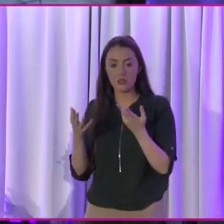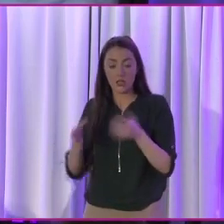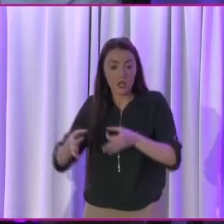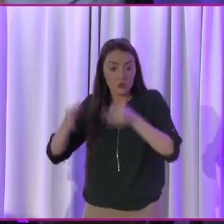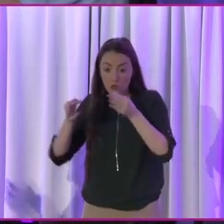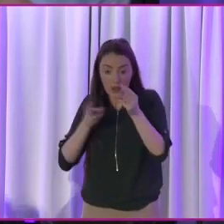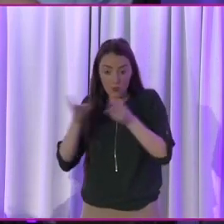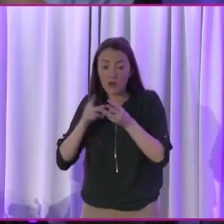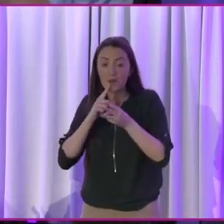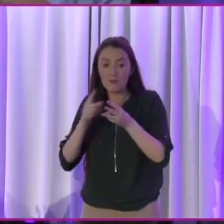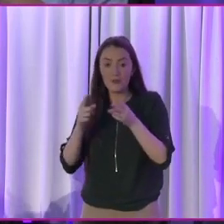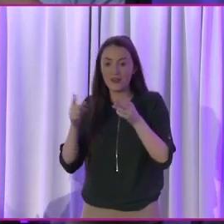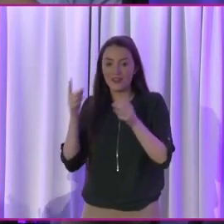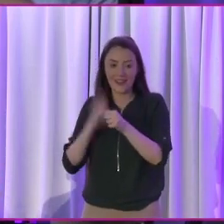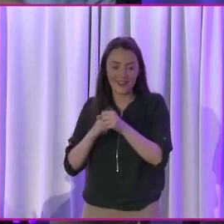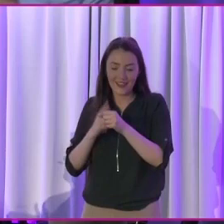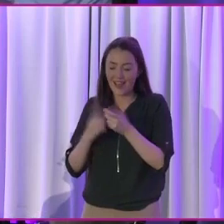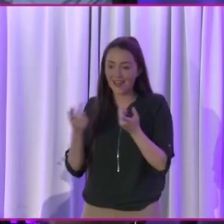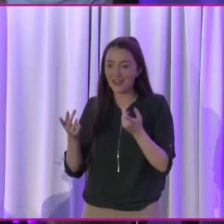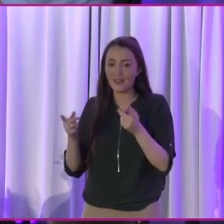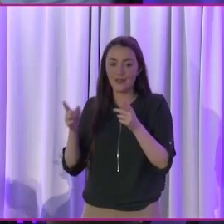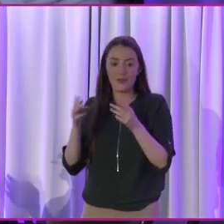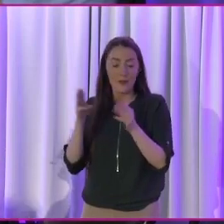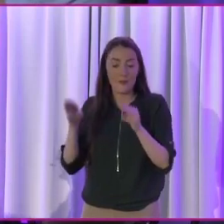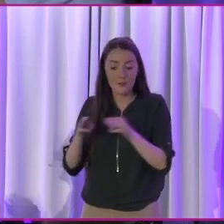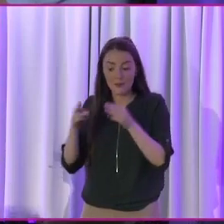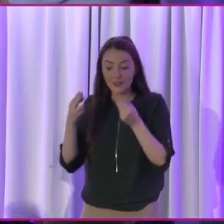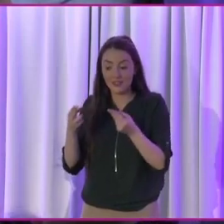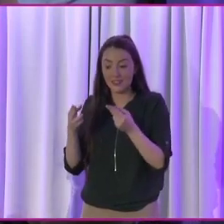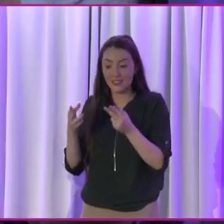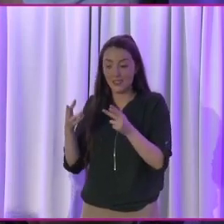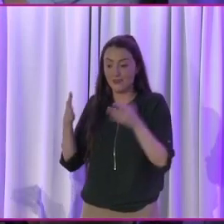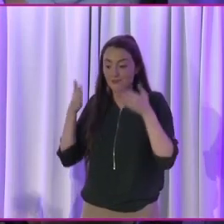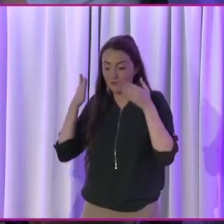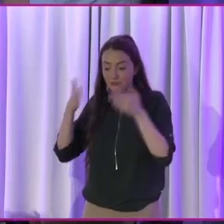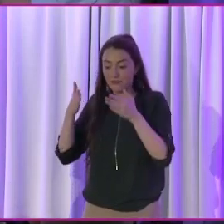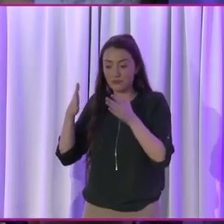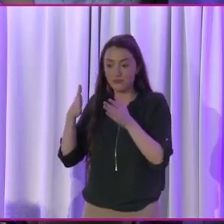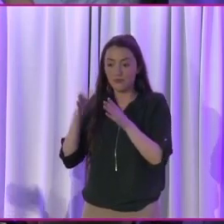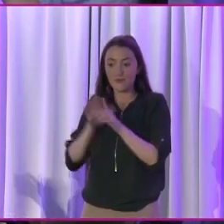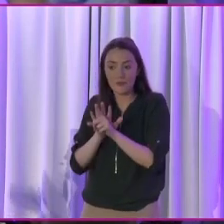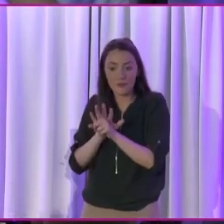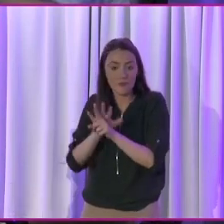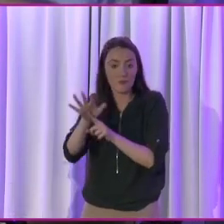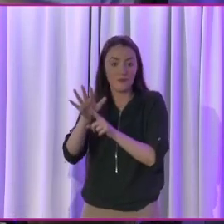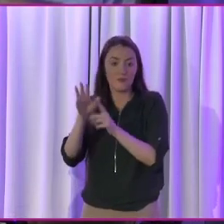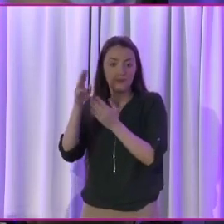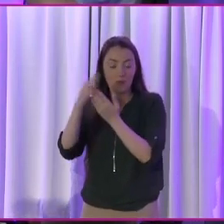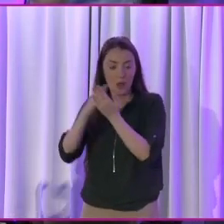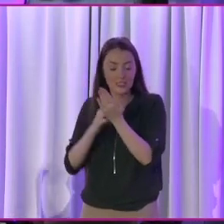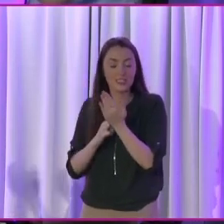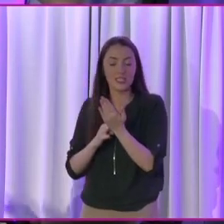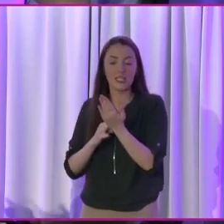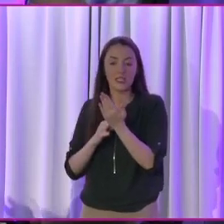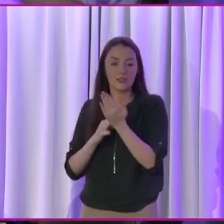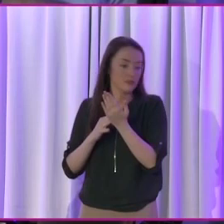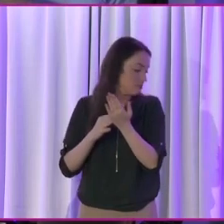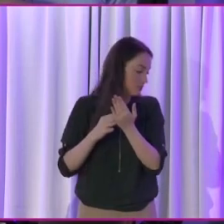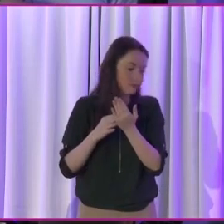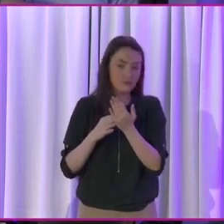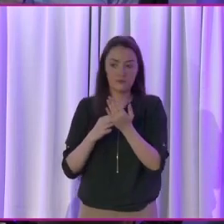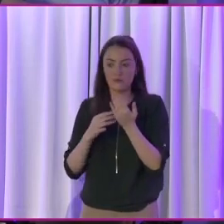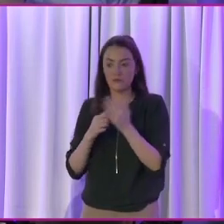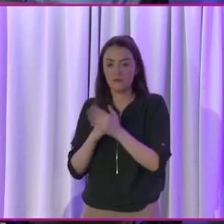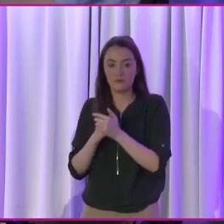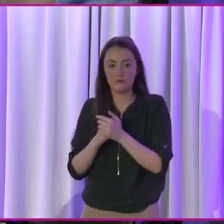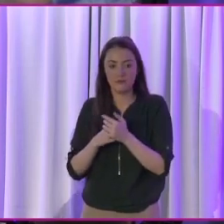they do work, work. But again, it's got people need to drive policy. Industry cannot drive policy. If you get industry driving policy in whatever sphere that is, you're going